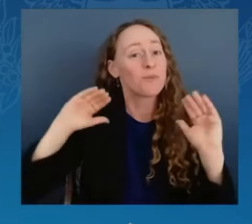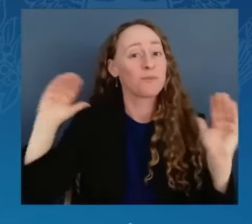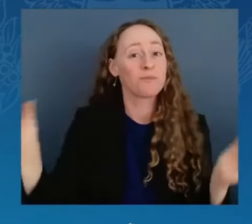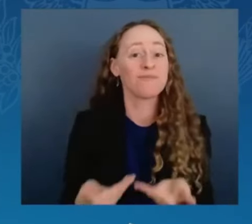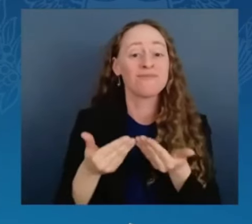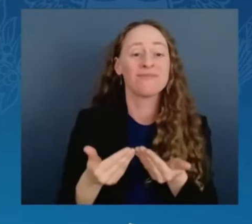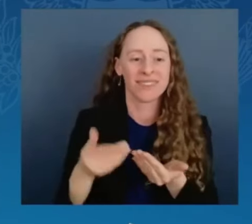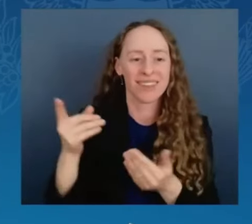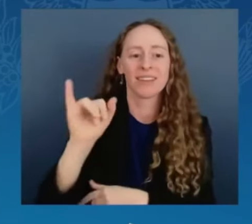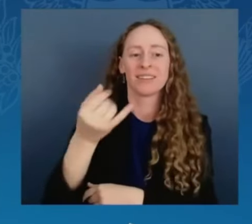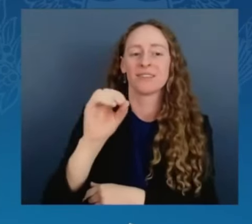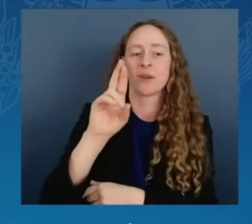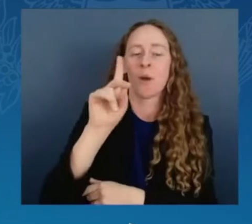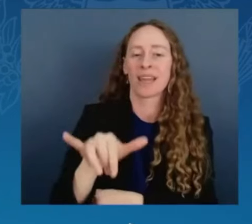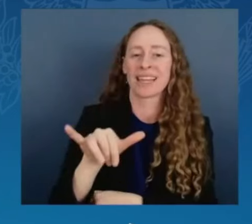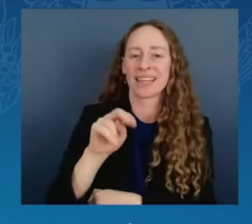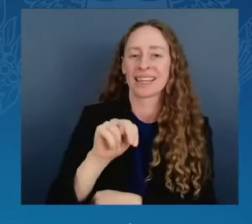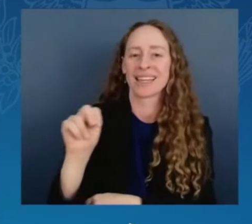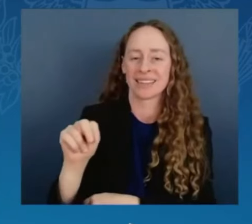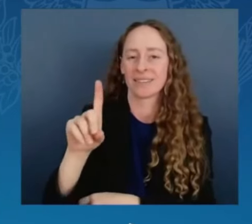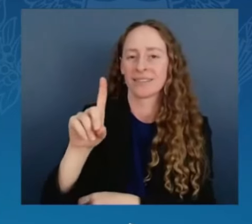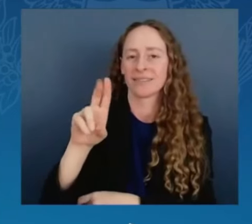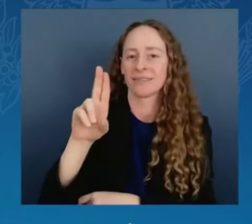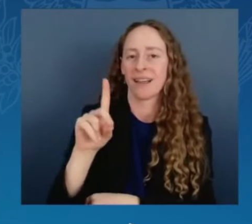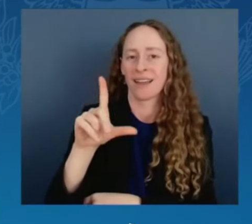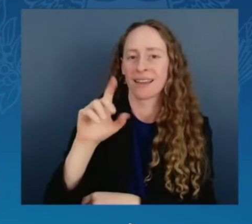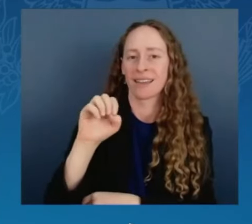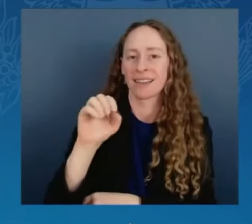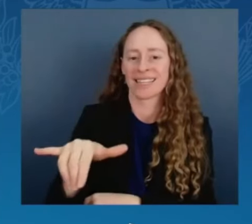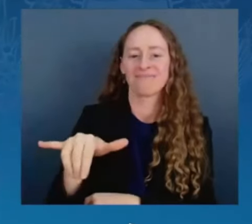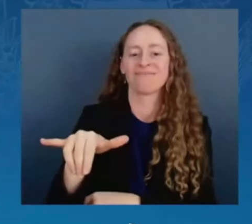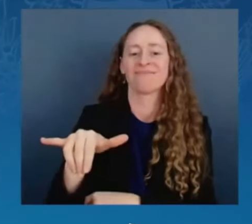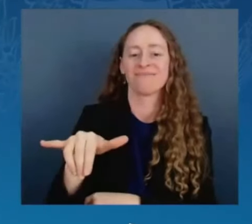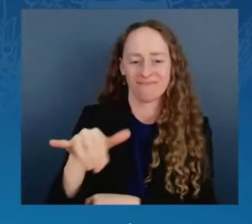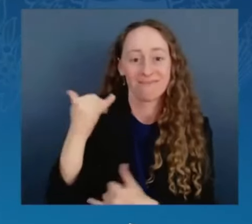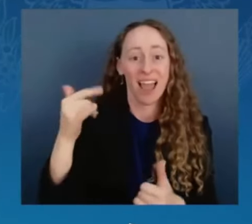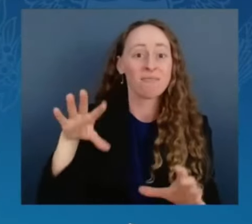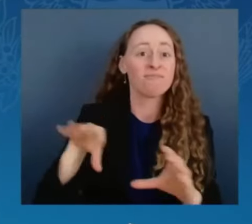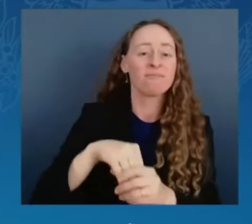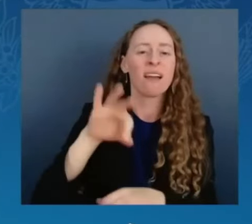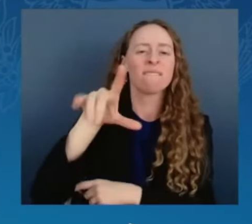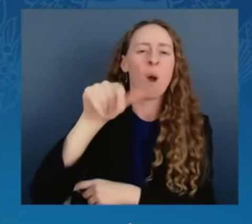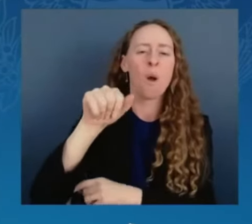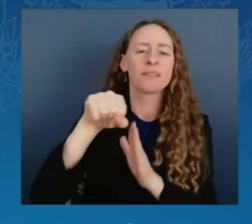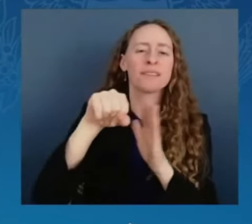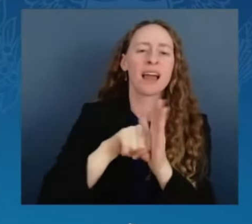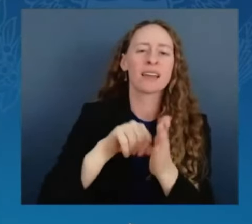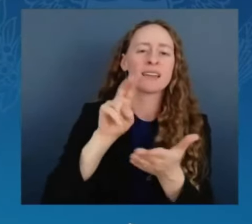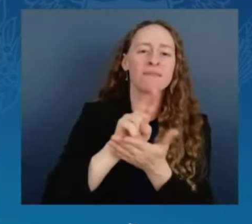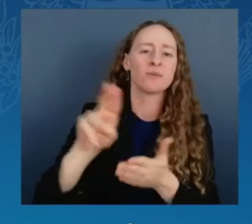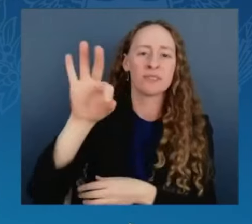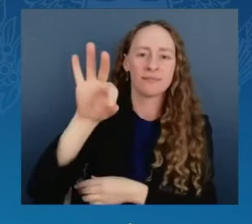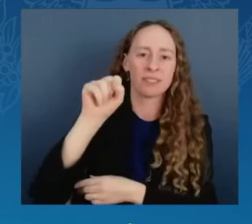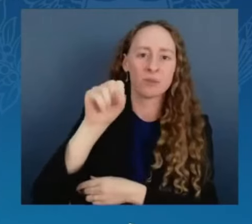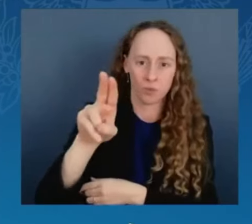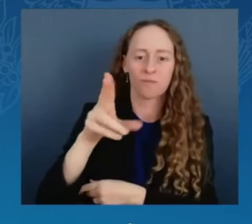who plays on the Florida State University women's soccer team and our U-20 women's national team.